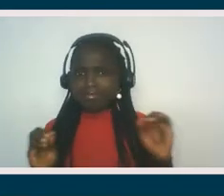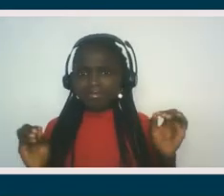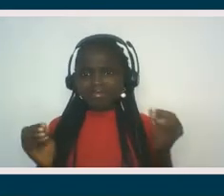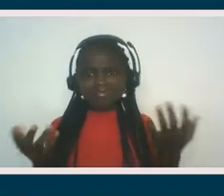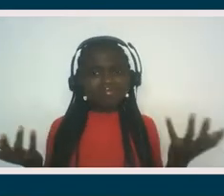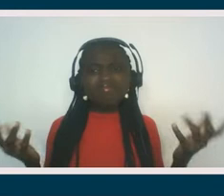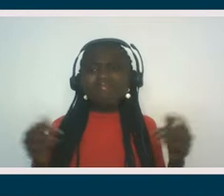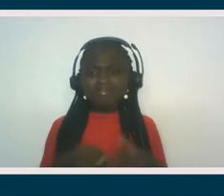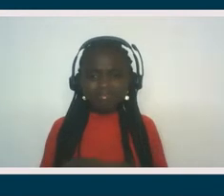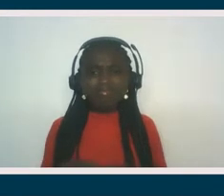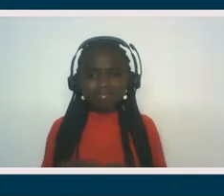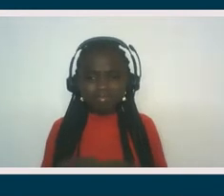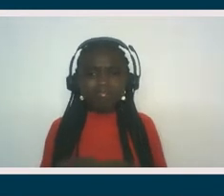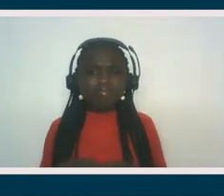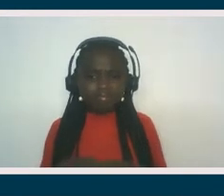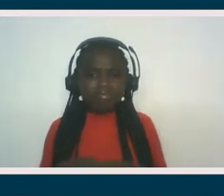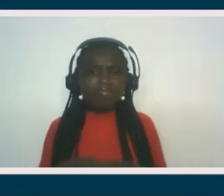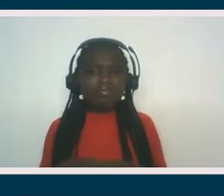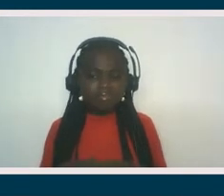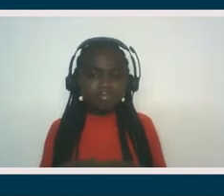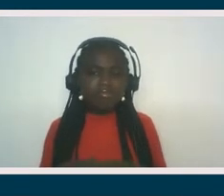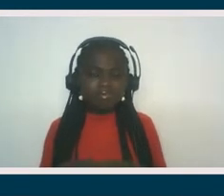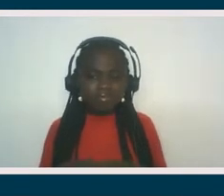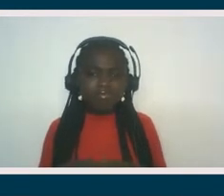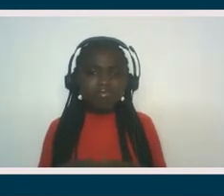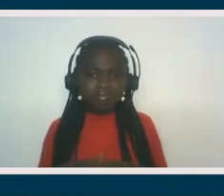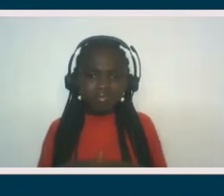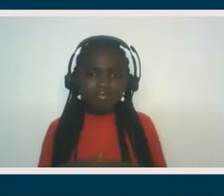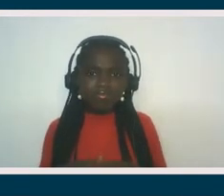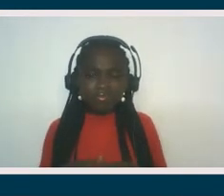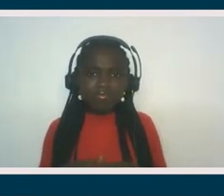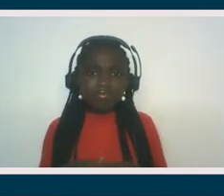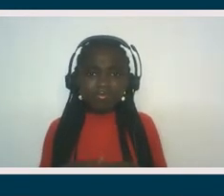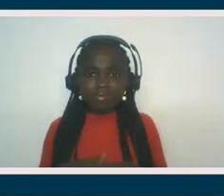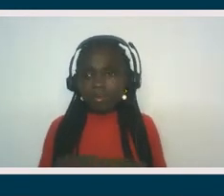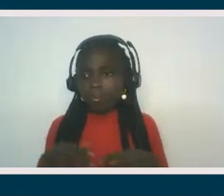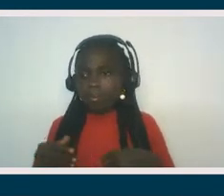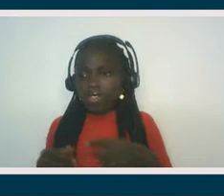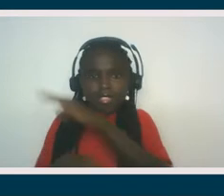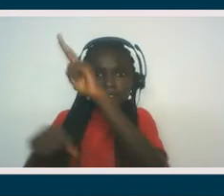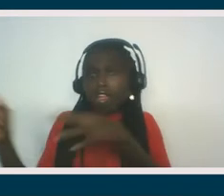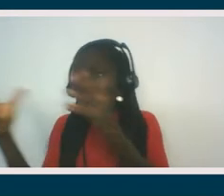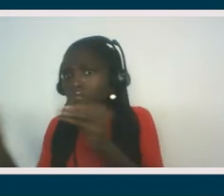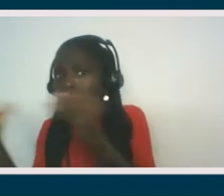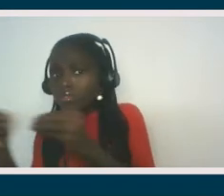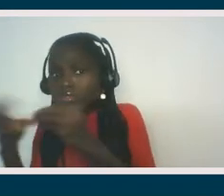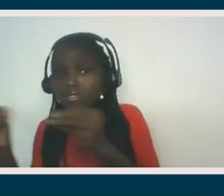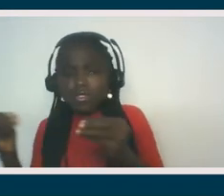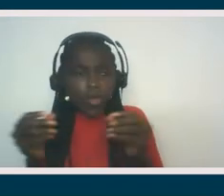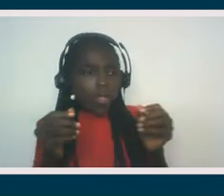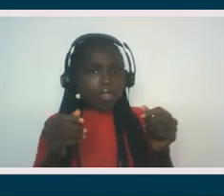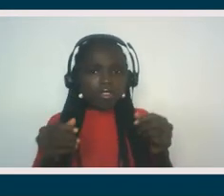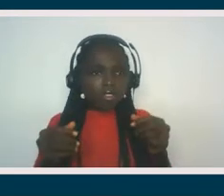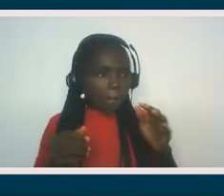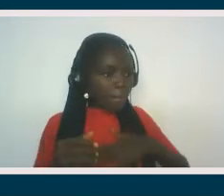or something, you know, like you can't even say the things that, um, you would normally say around your grandmother, um, in